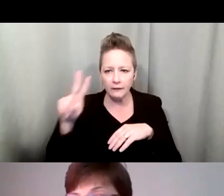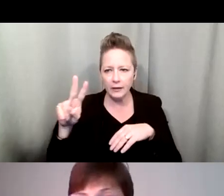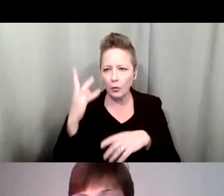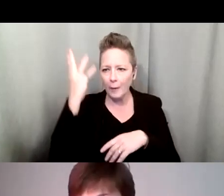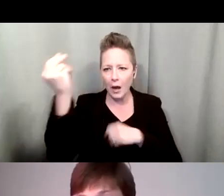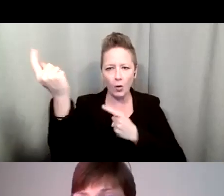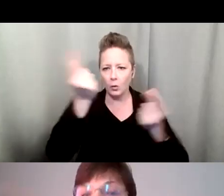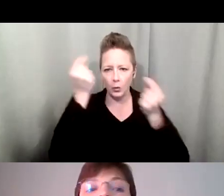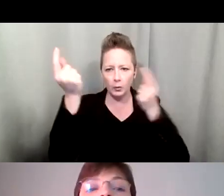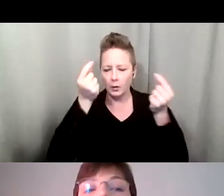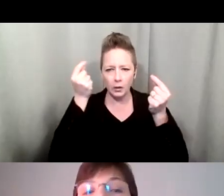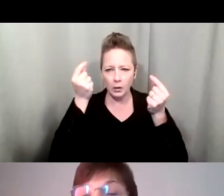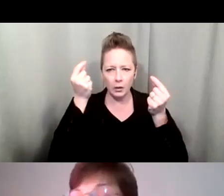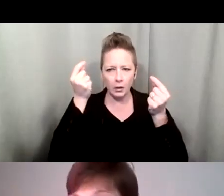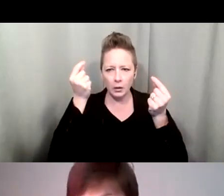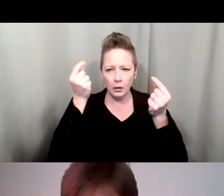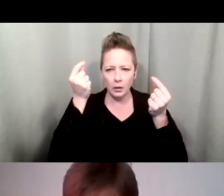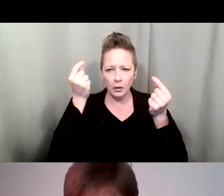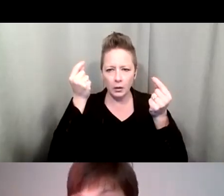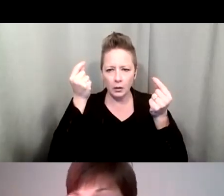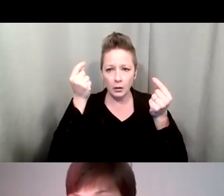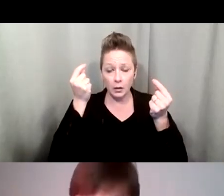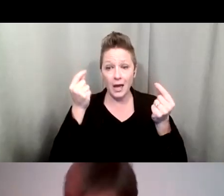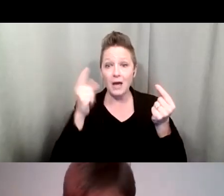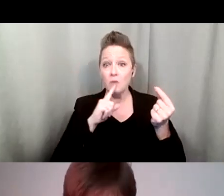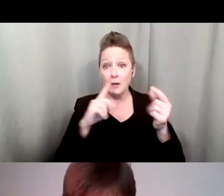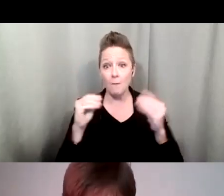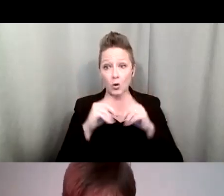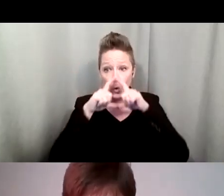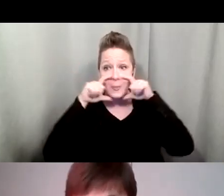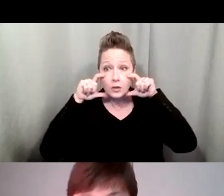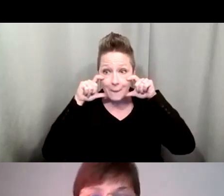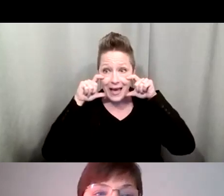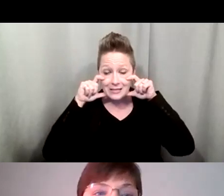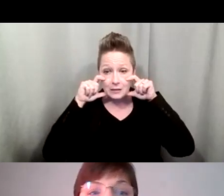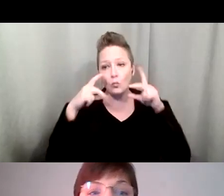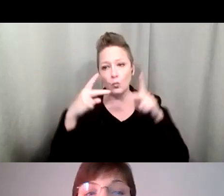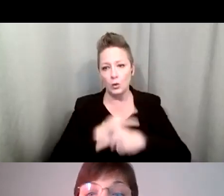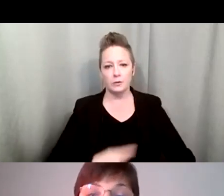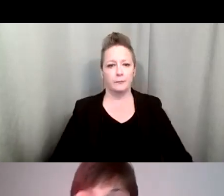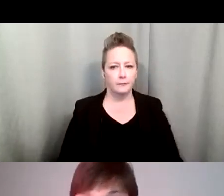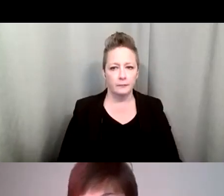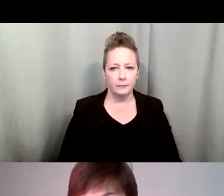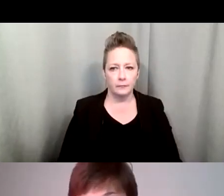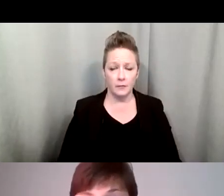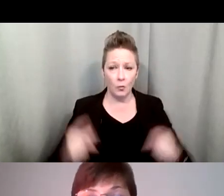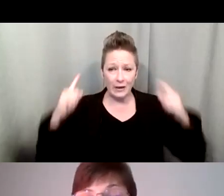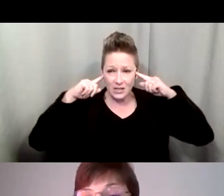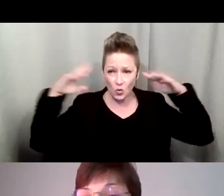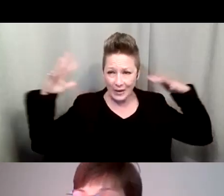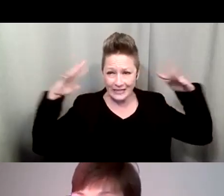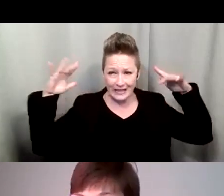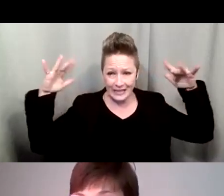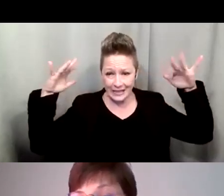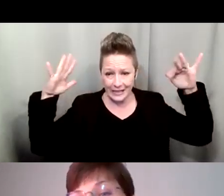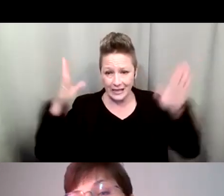out in social groups. And even more so when there's face mask. When there's noisy environment or a